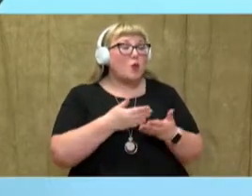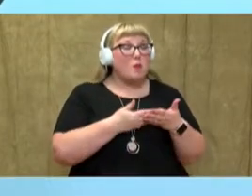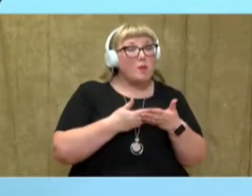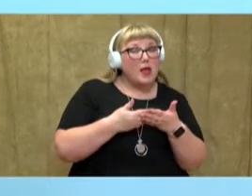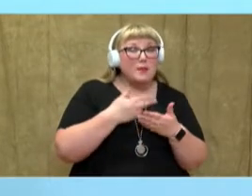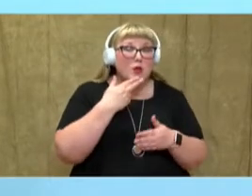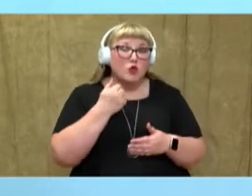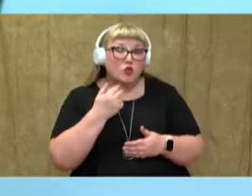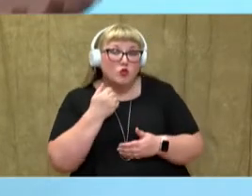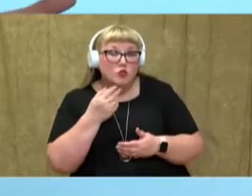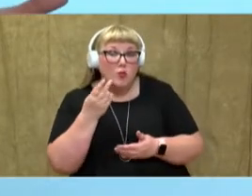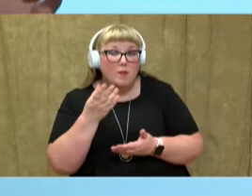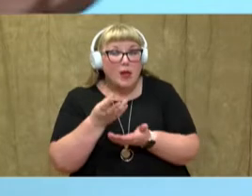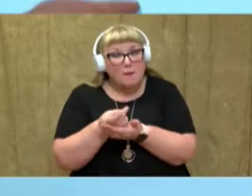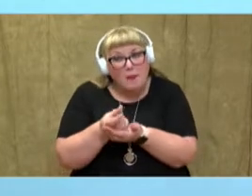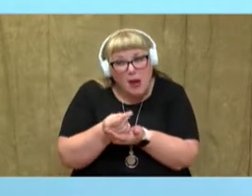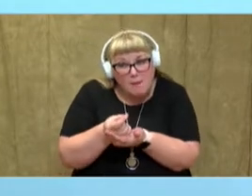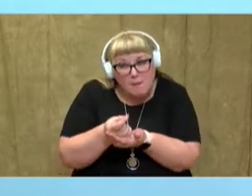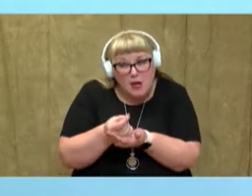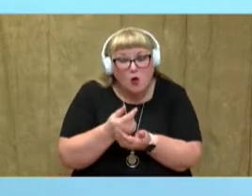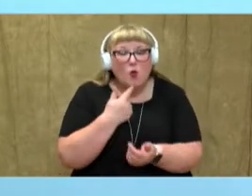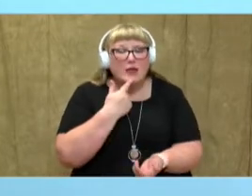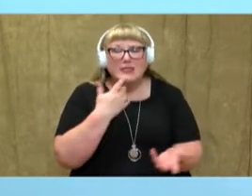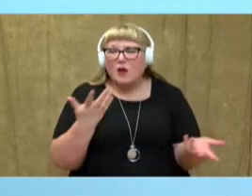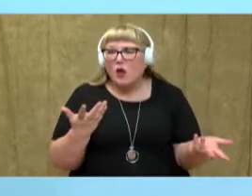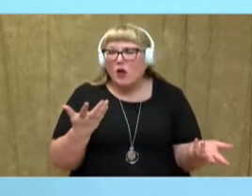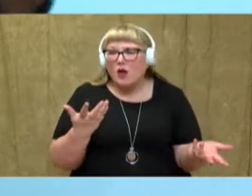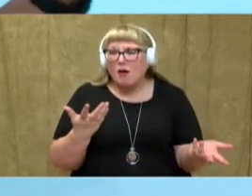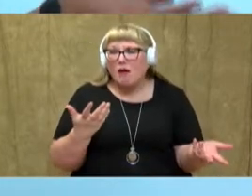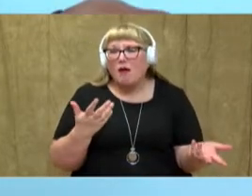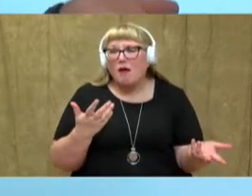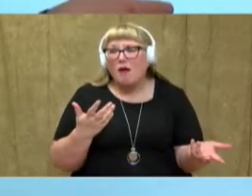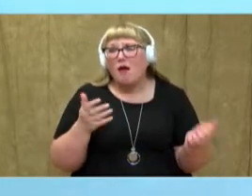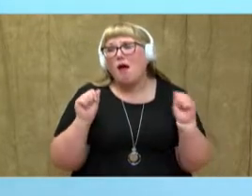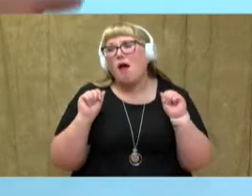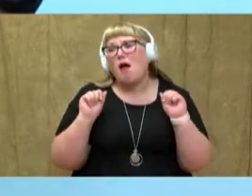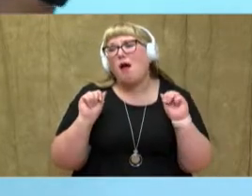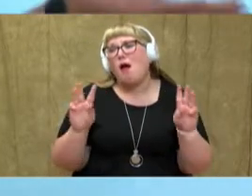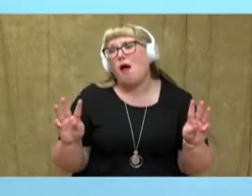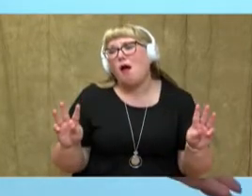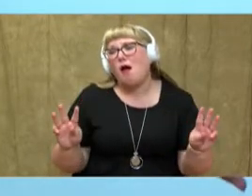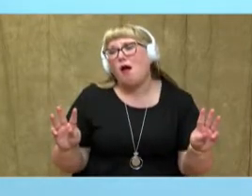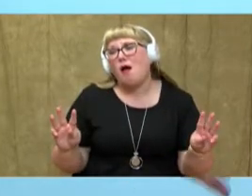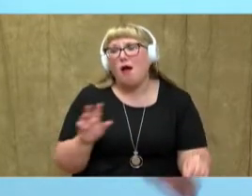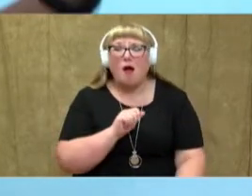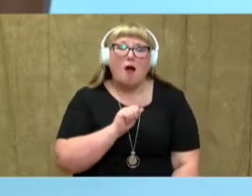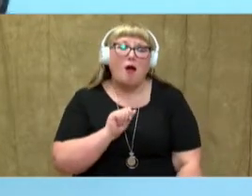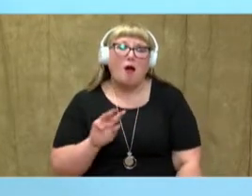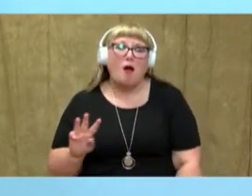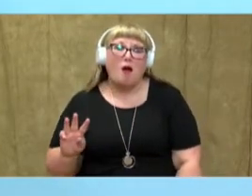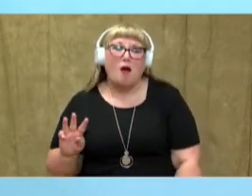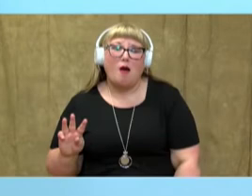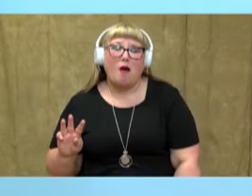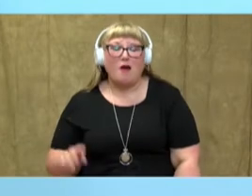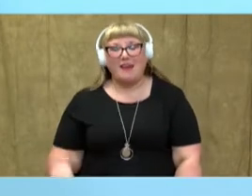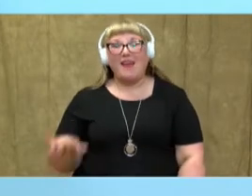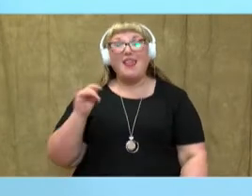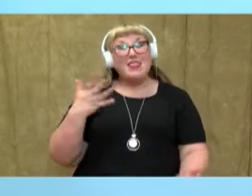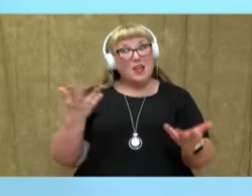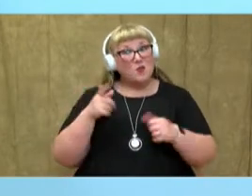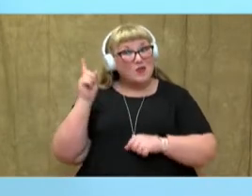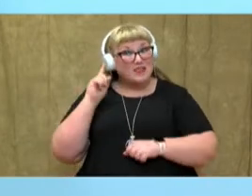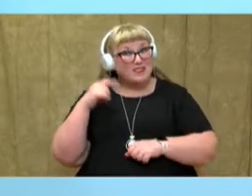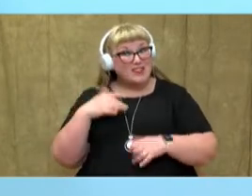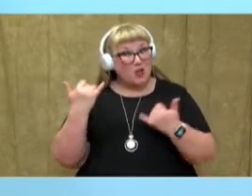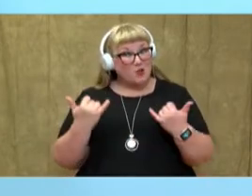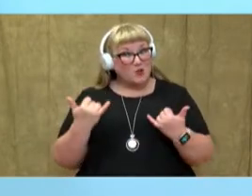kitten or a cute puppy, what do they say? That's right, everybody say, aww. That's what sound we're going